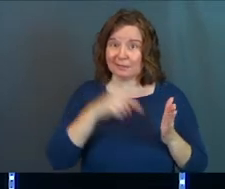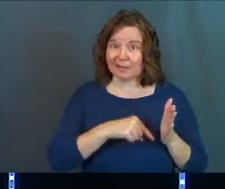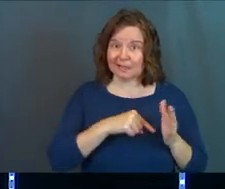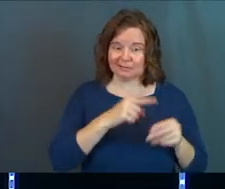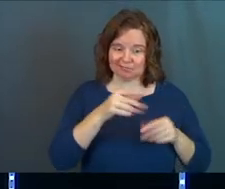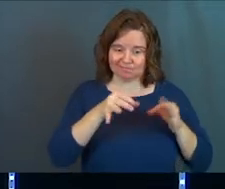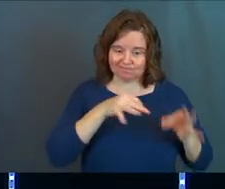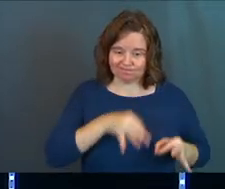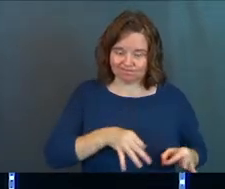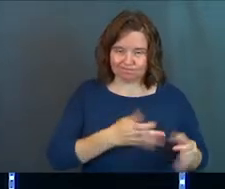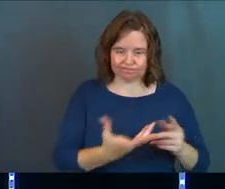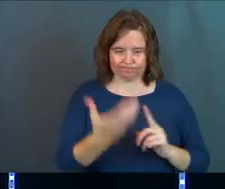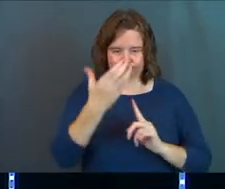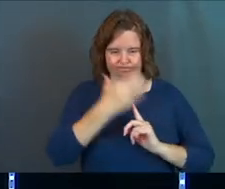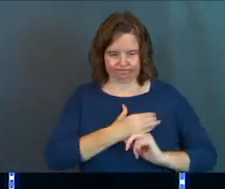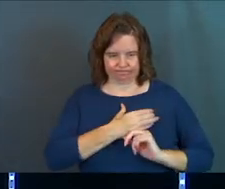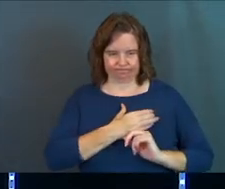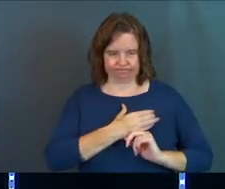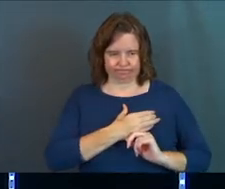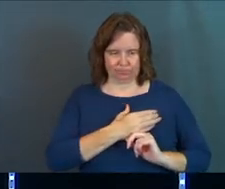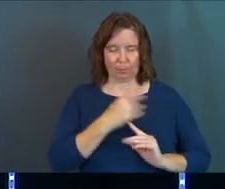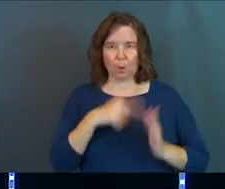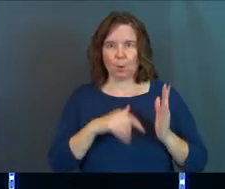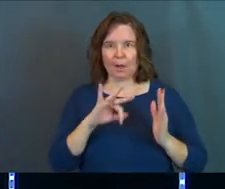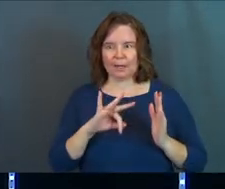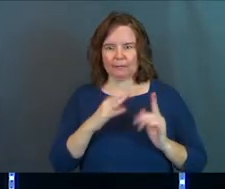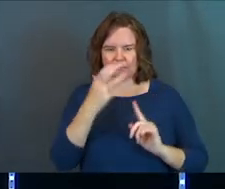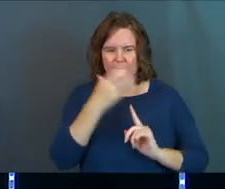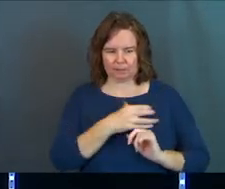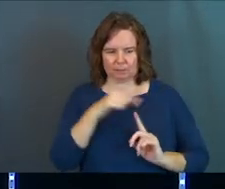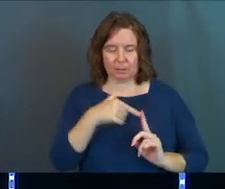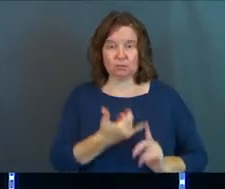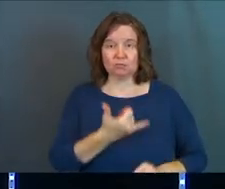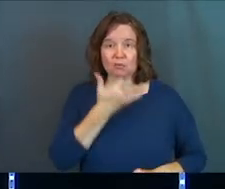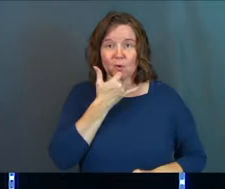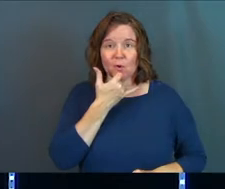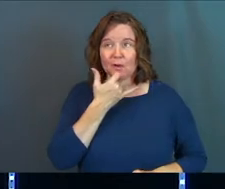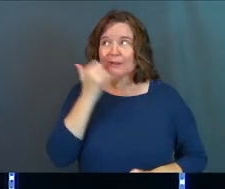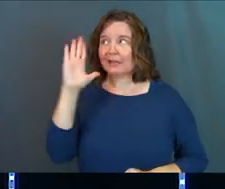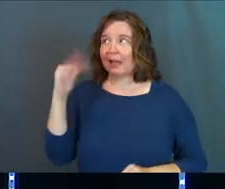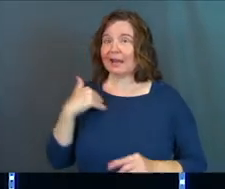you're living the wrong life, and God has a different purpose for you?